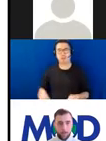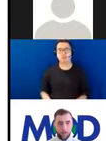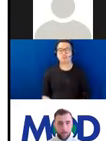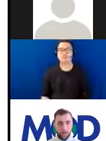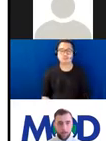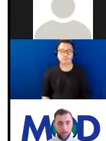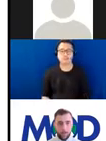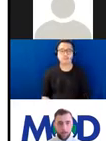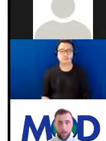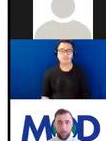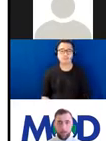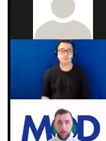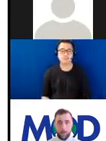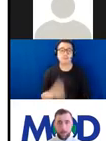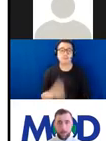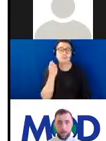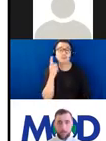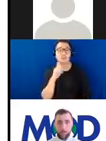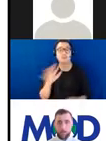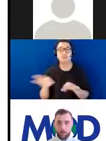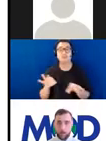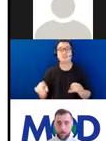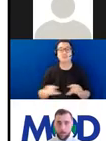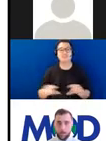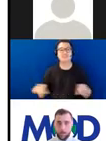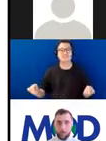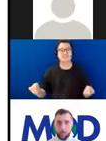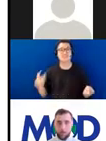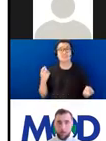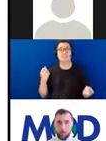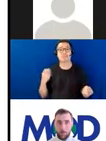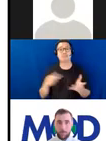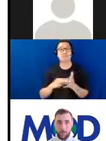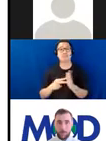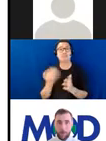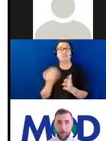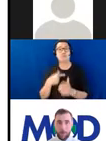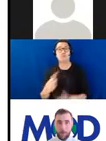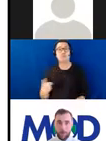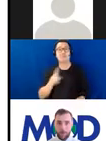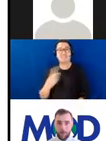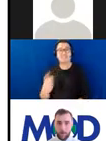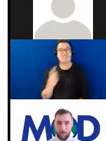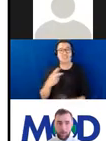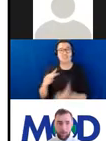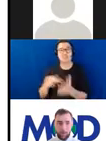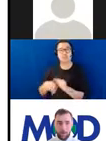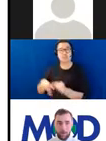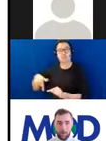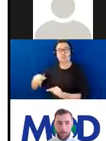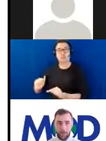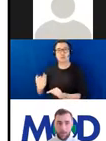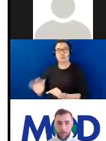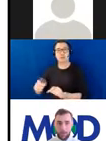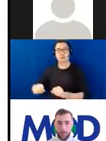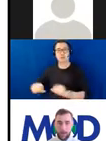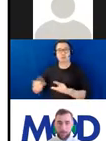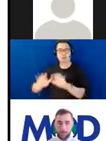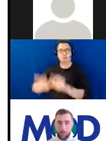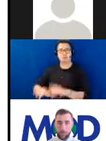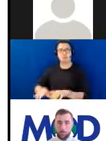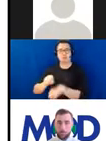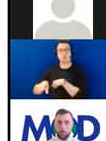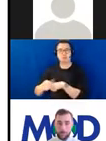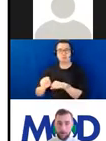of your screen. We will not be answering questions during the event but we will be leaving time at the end of the event for questions. So we